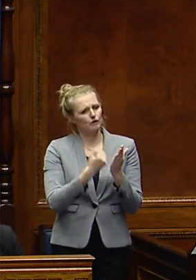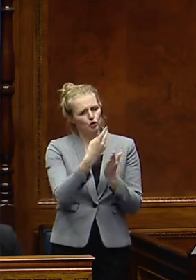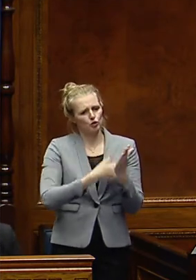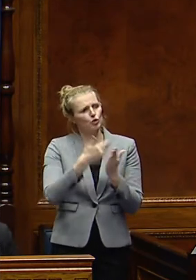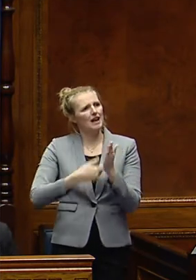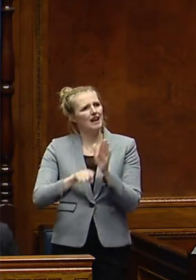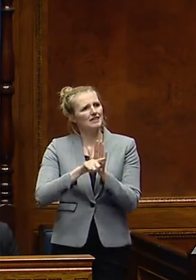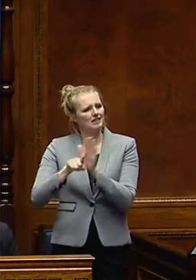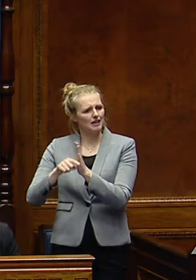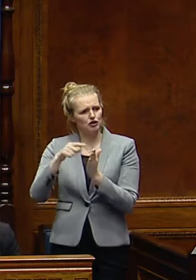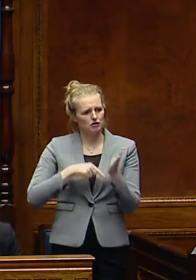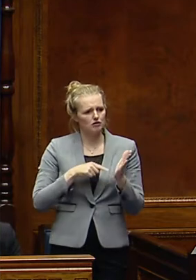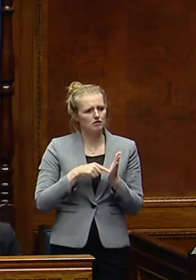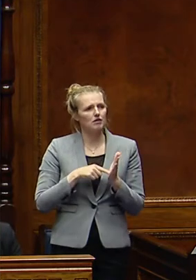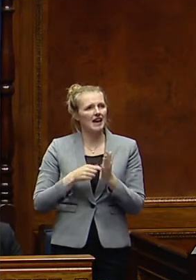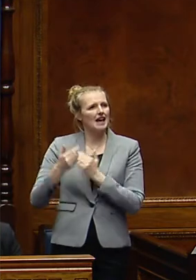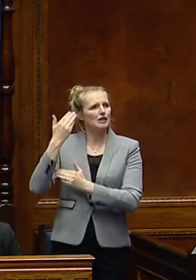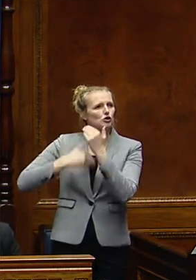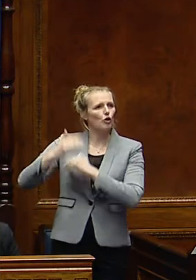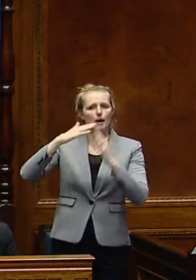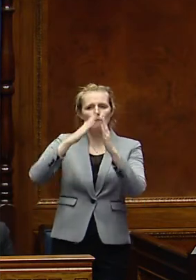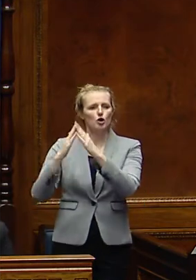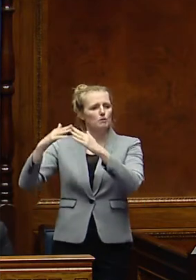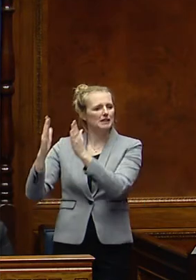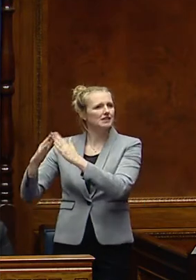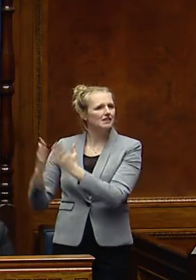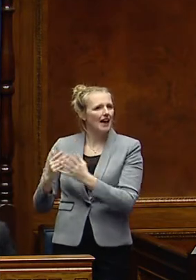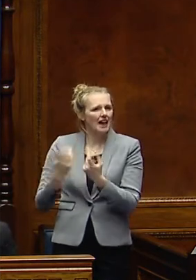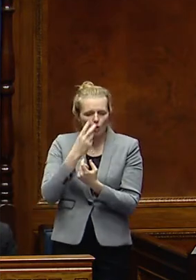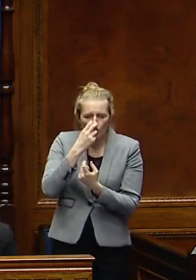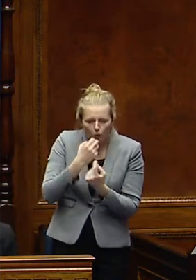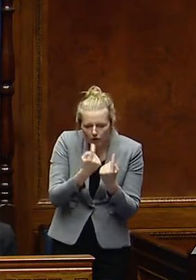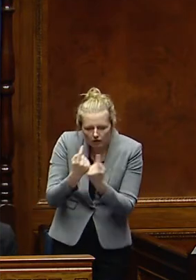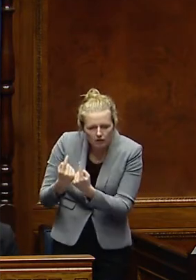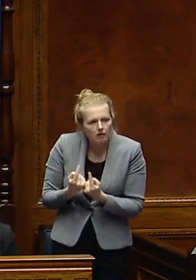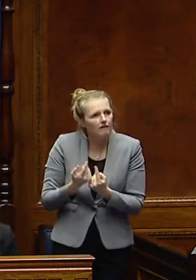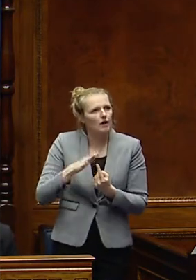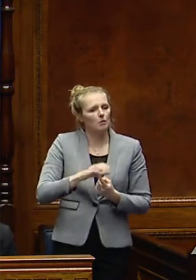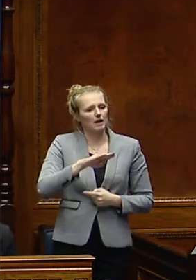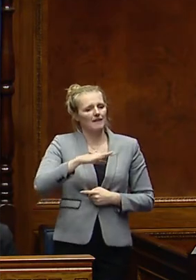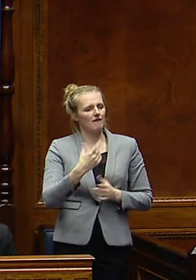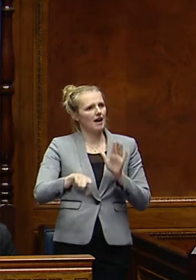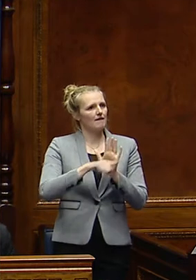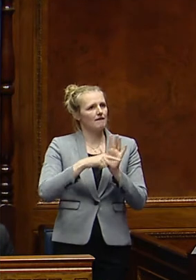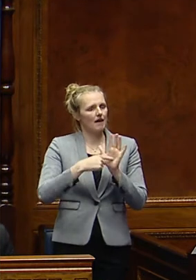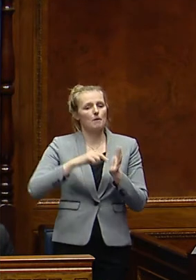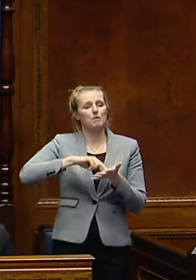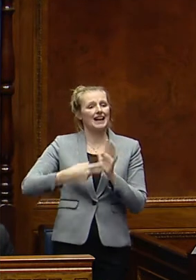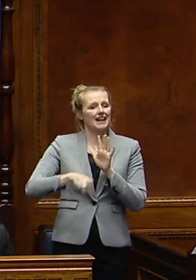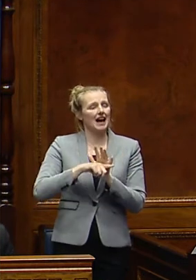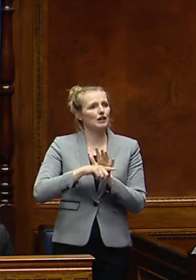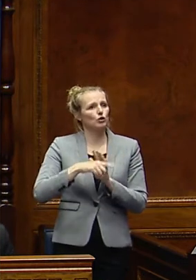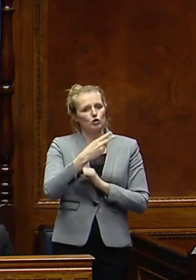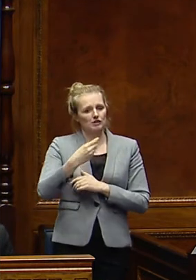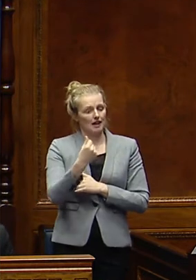legislation, the Historic Monuments and Archaeological Objects Order 1995 and the Planning Act 2011.